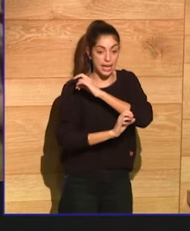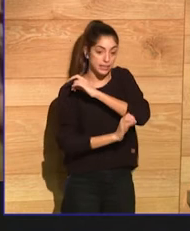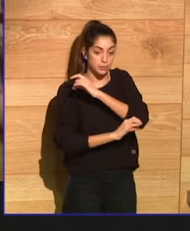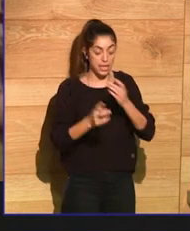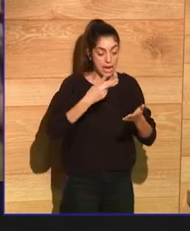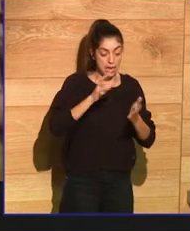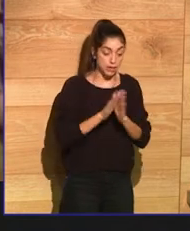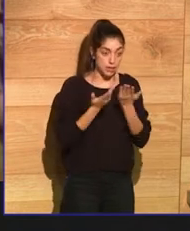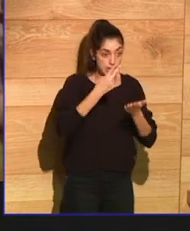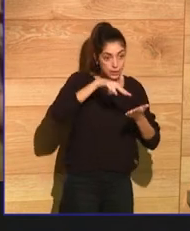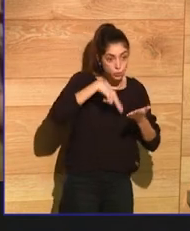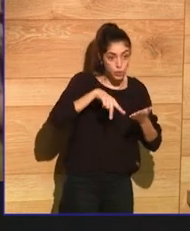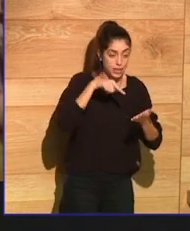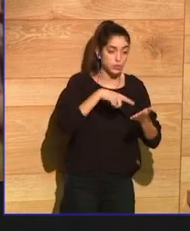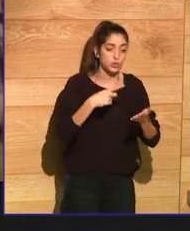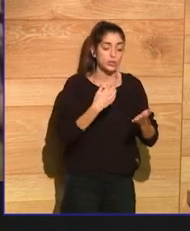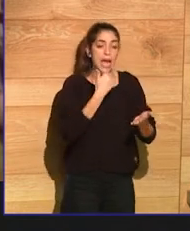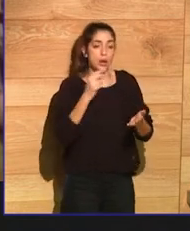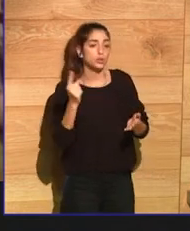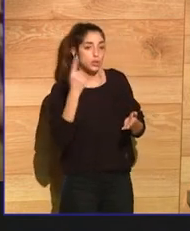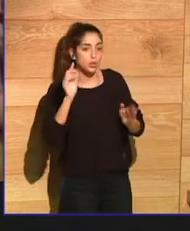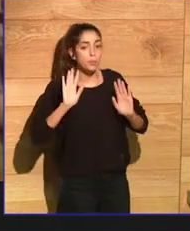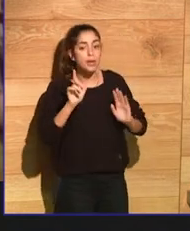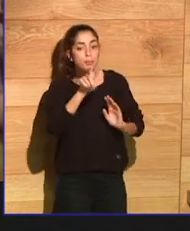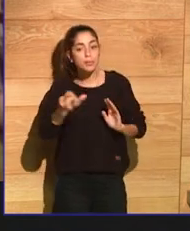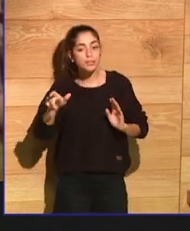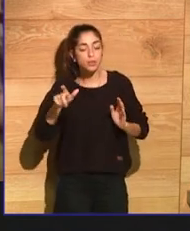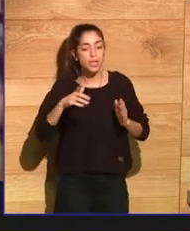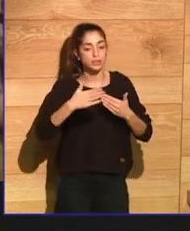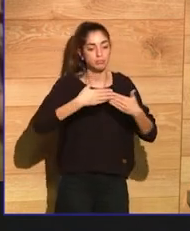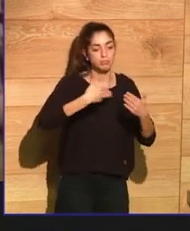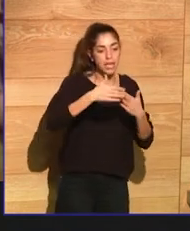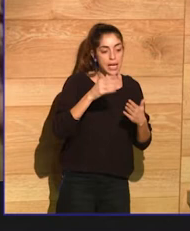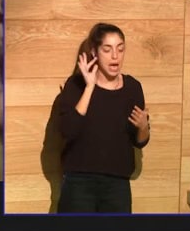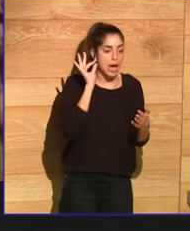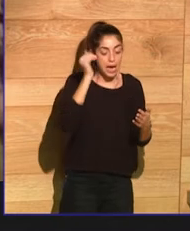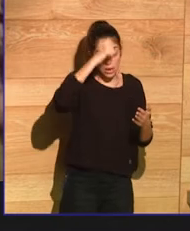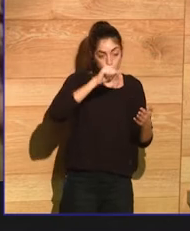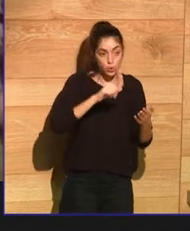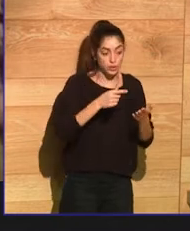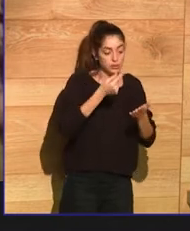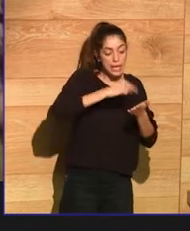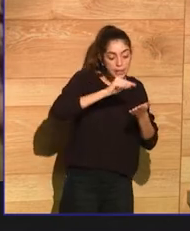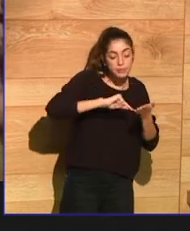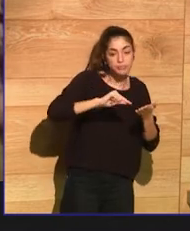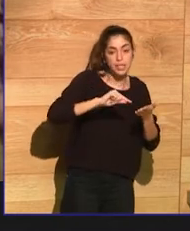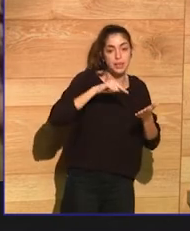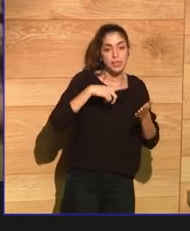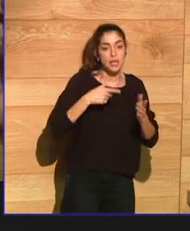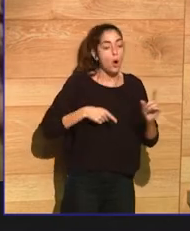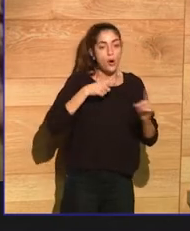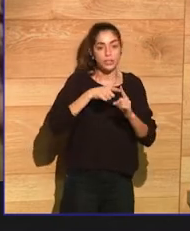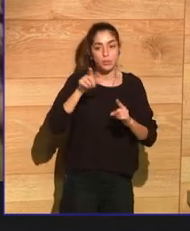people in a group because you want to connect the reader to at least one other person, if not to a larger group that the reader can feel